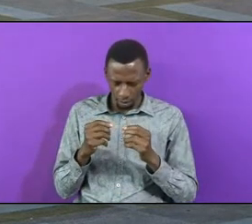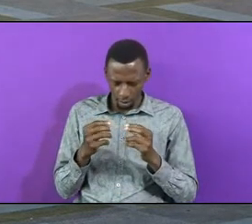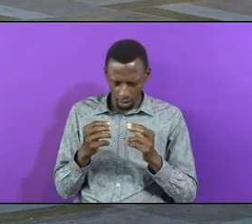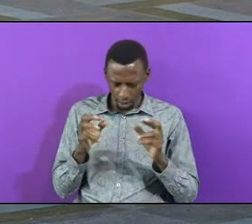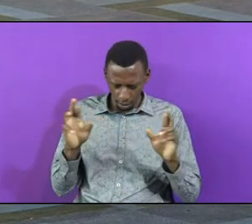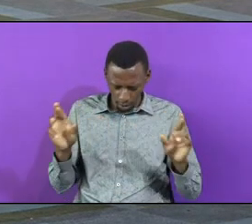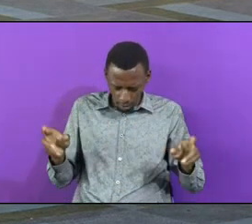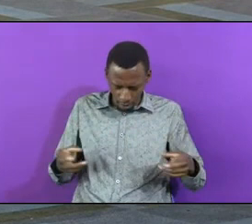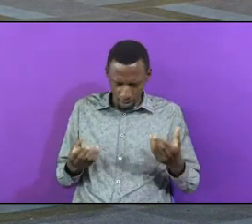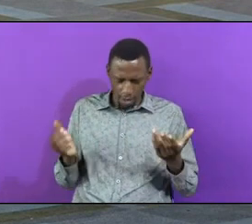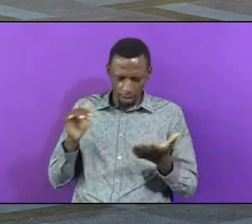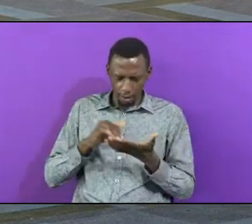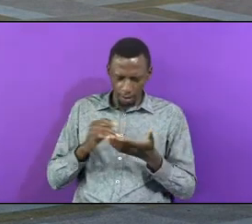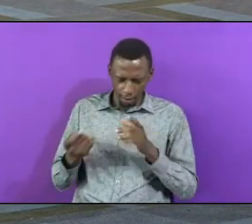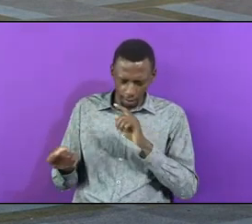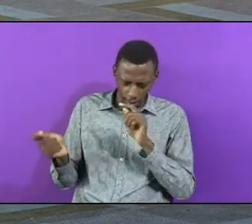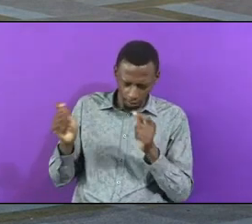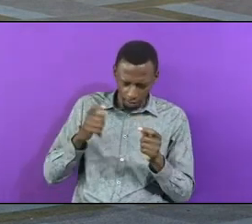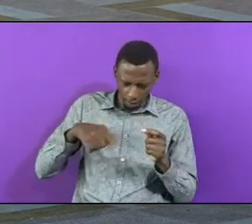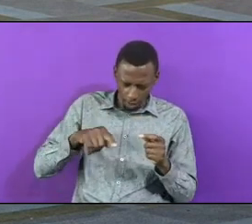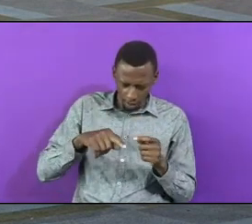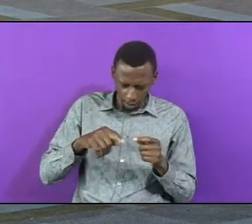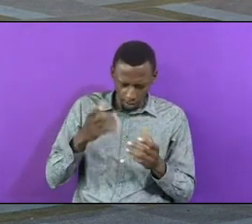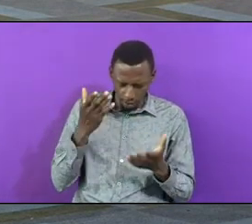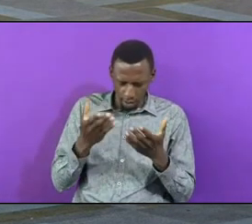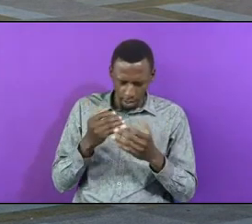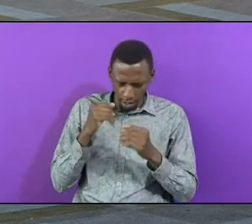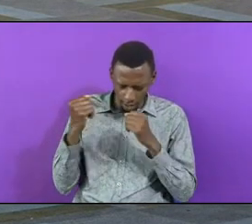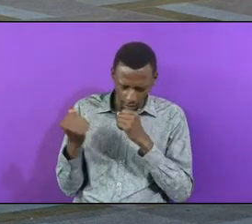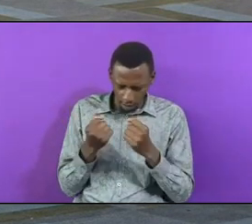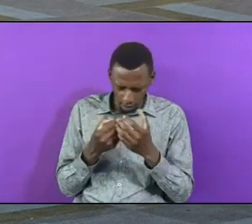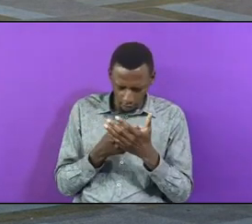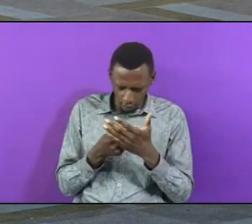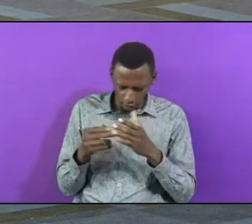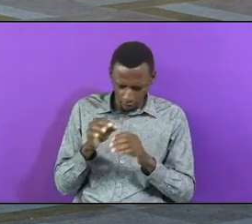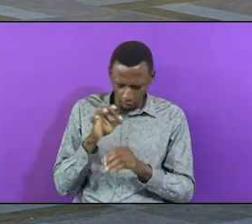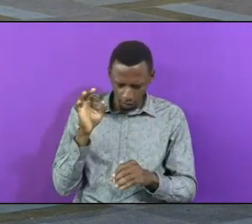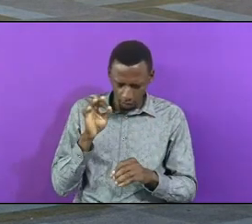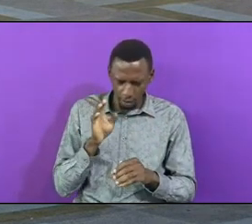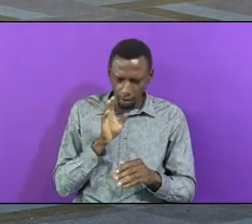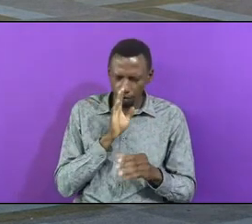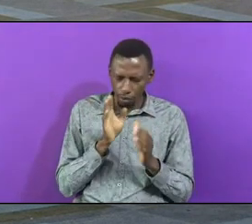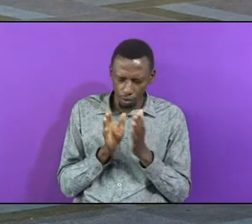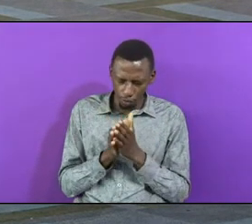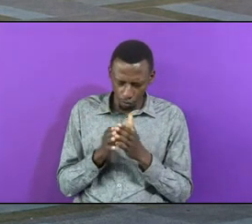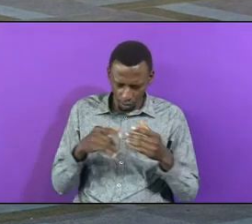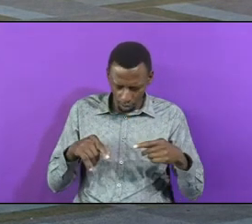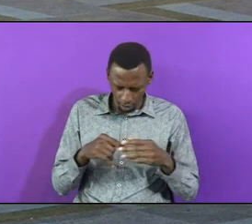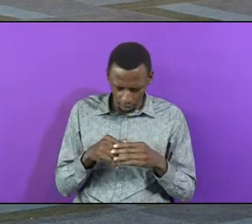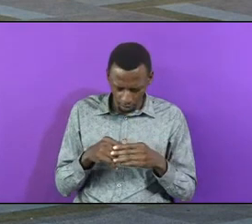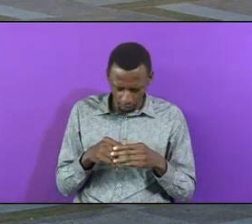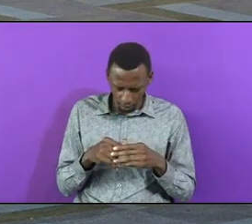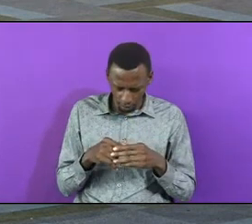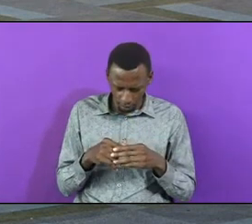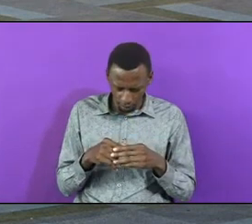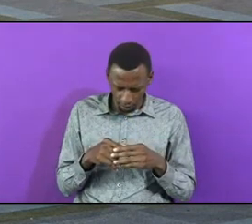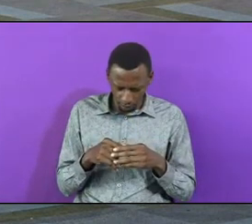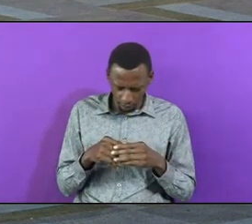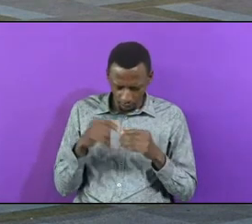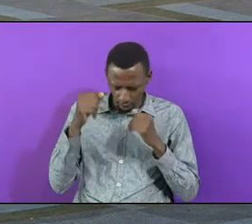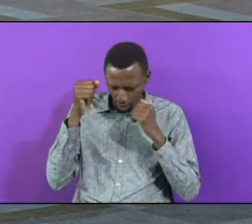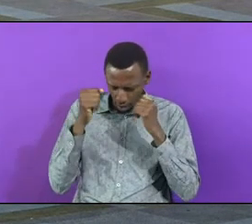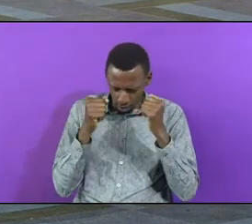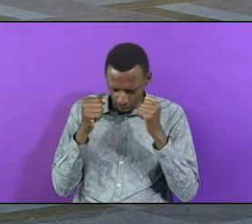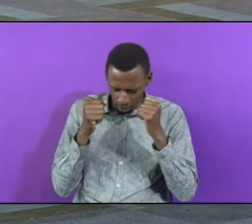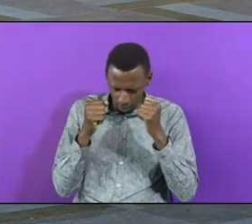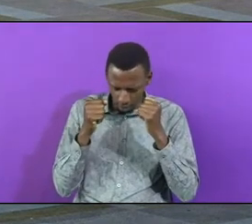word May the power of the Holy Spirit's presence Be evident May the chariots And the intelligences The army of